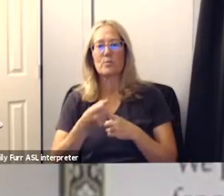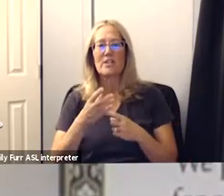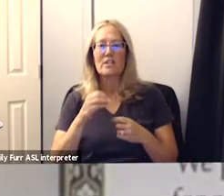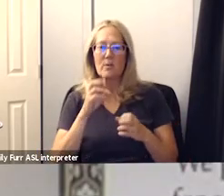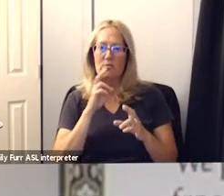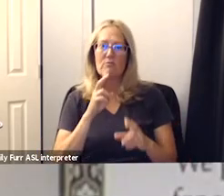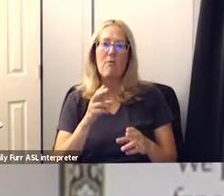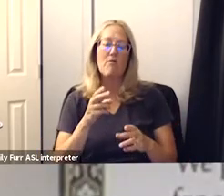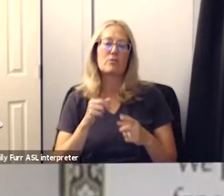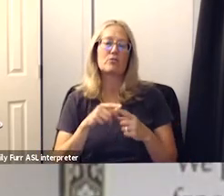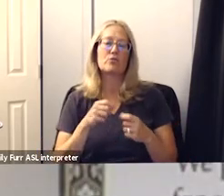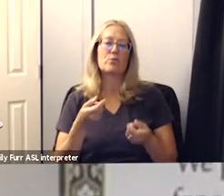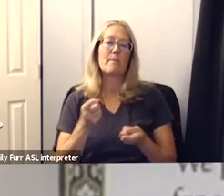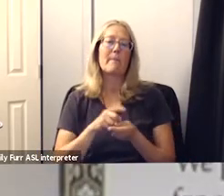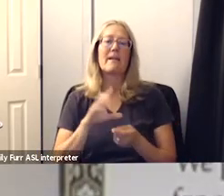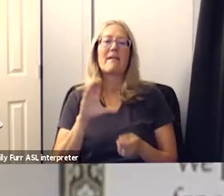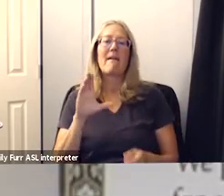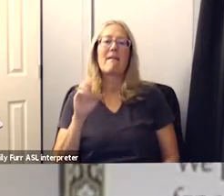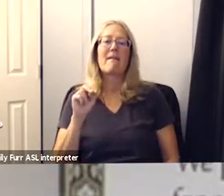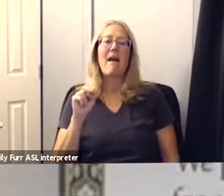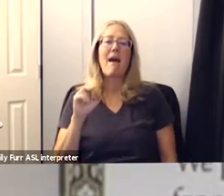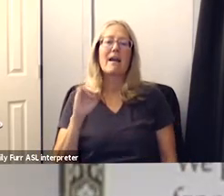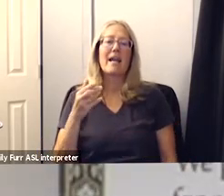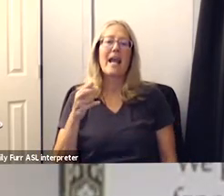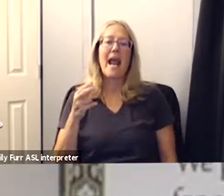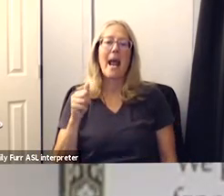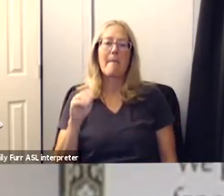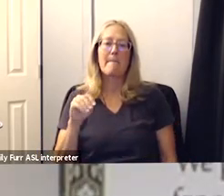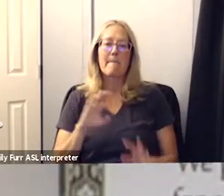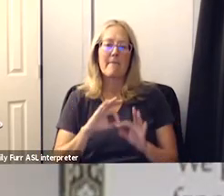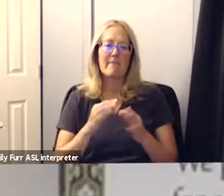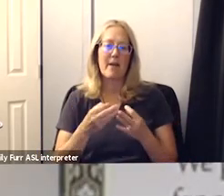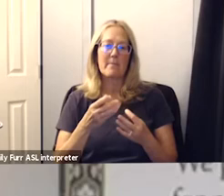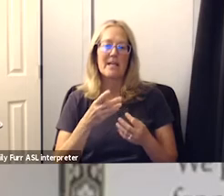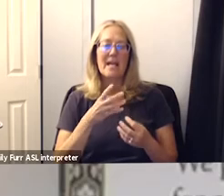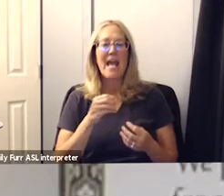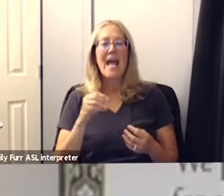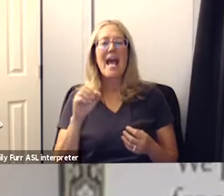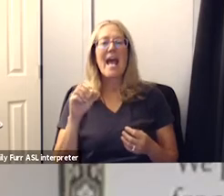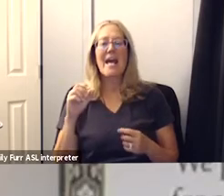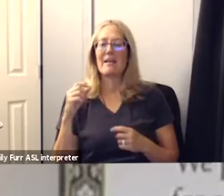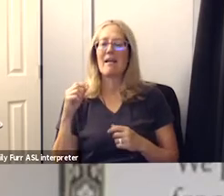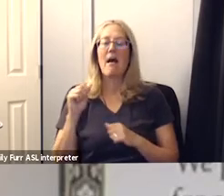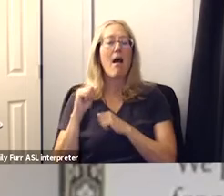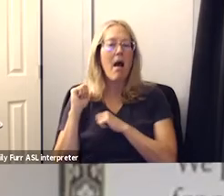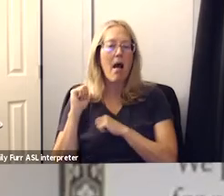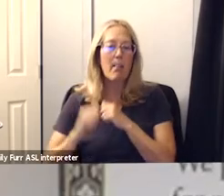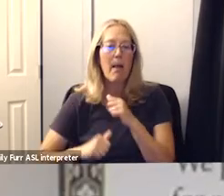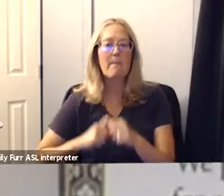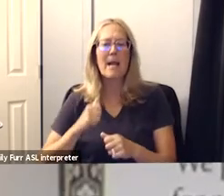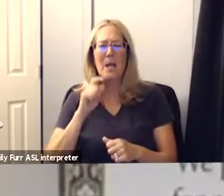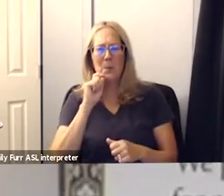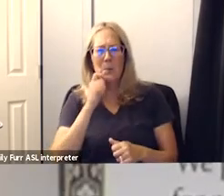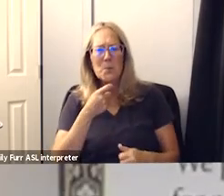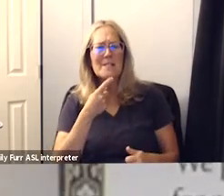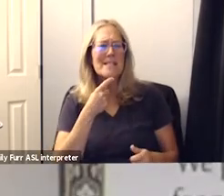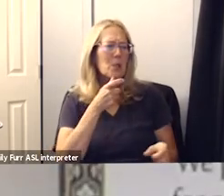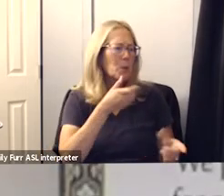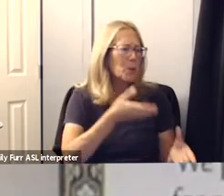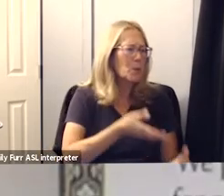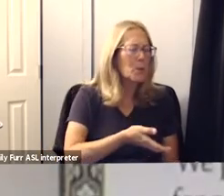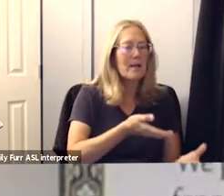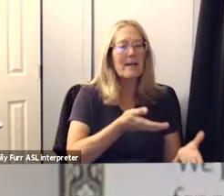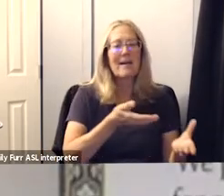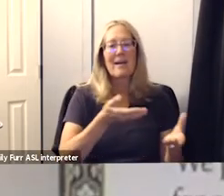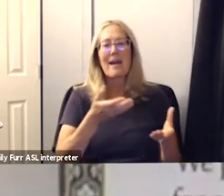meet the k cunningham family i have the presence of the alumni it was so cool when they said you know who are the alumni here and